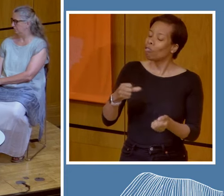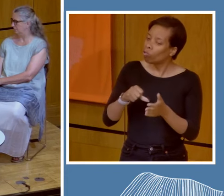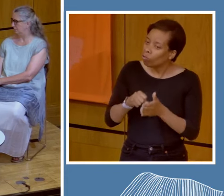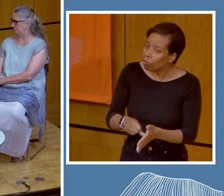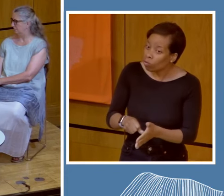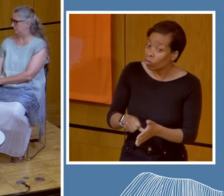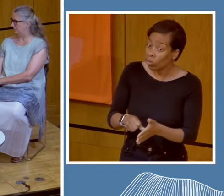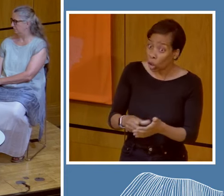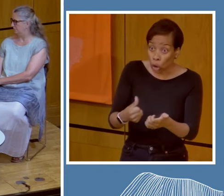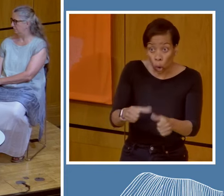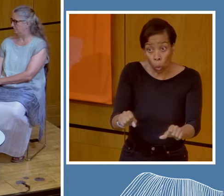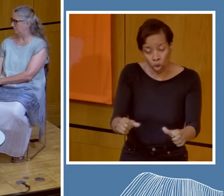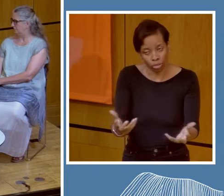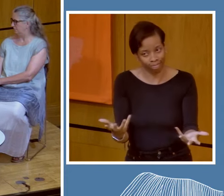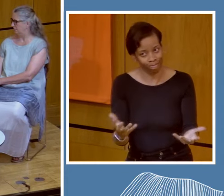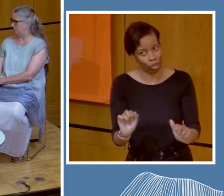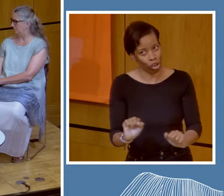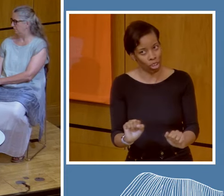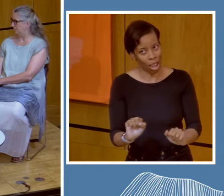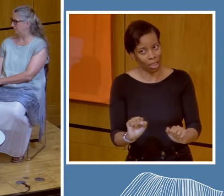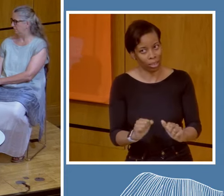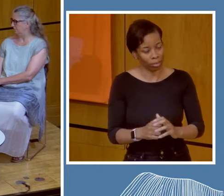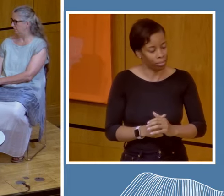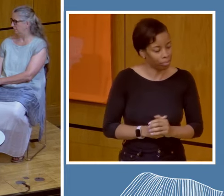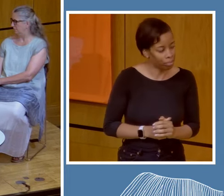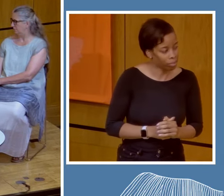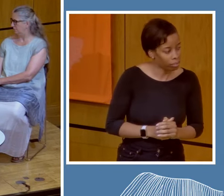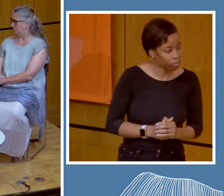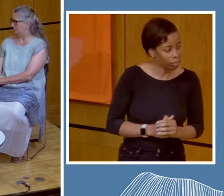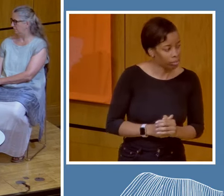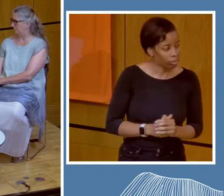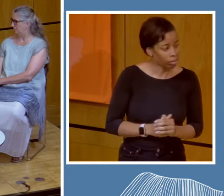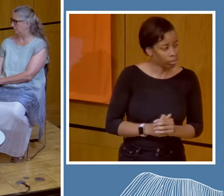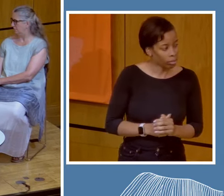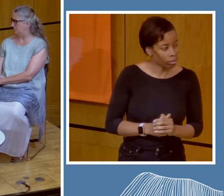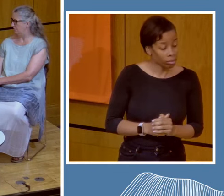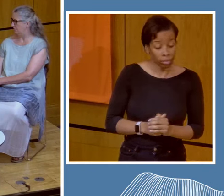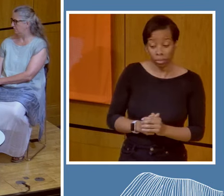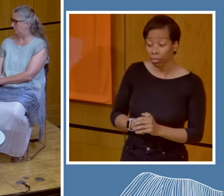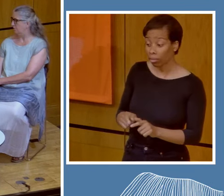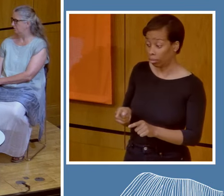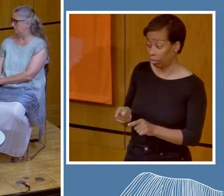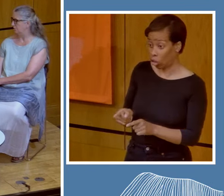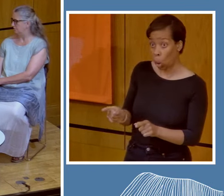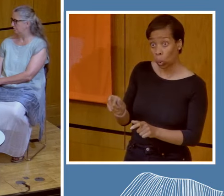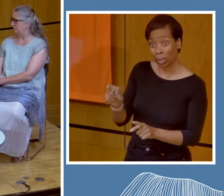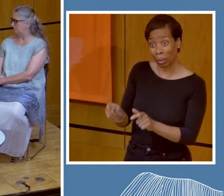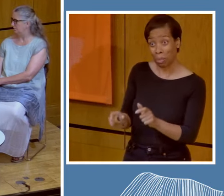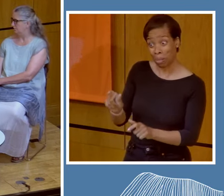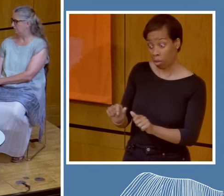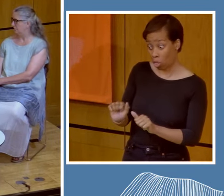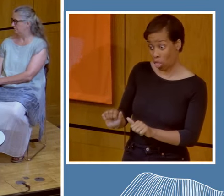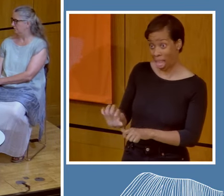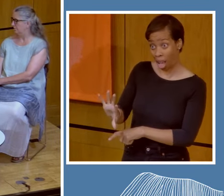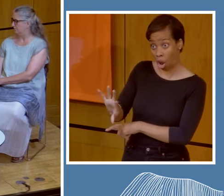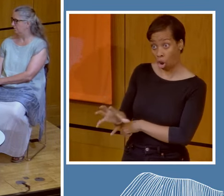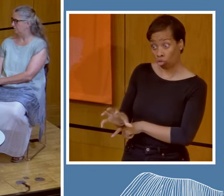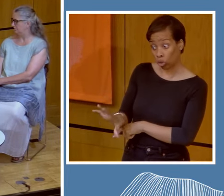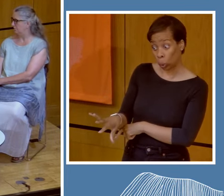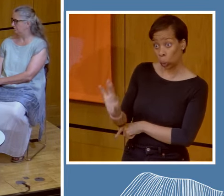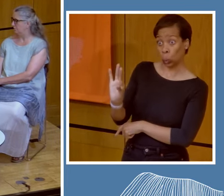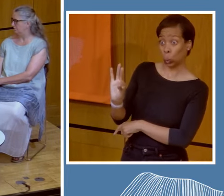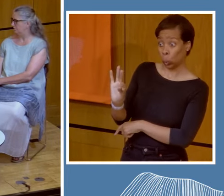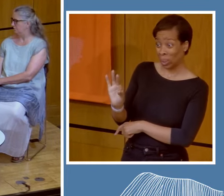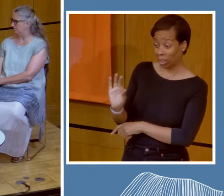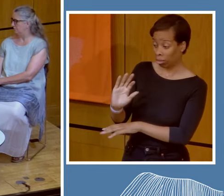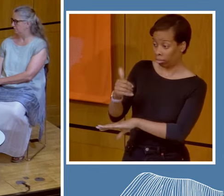For those communities in that area, mining offers an opportunity for employment. At the same time, it's destroying